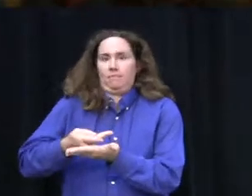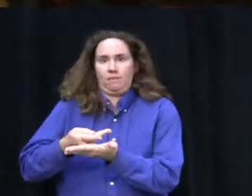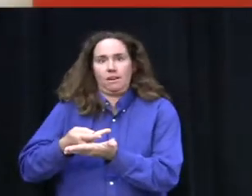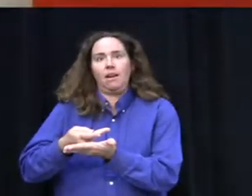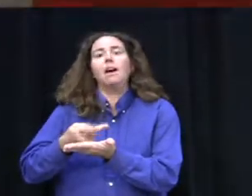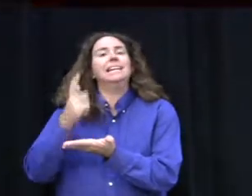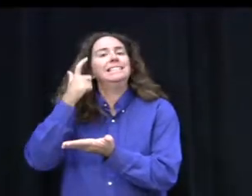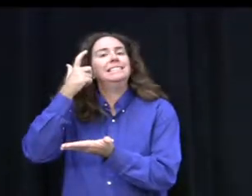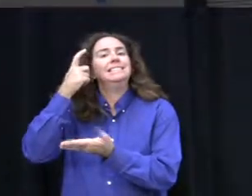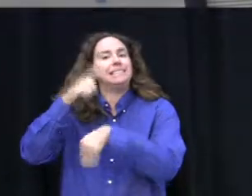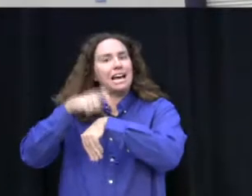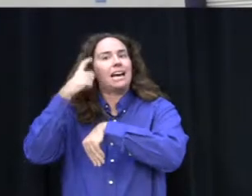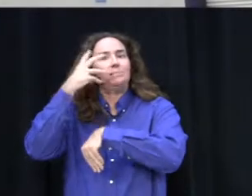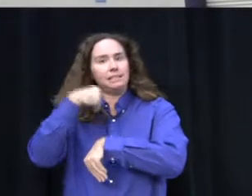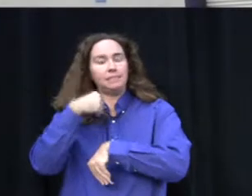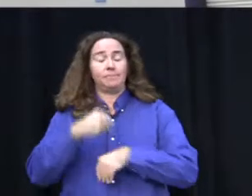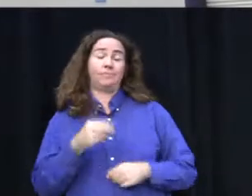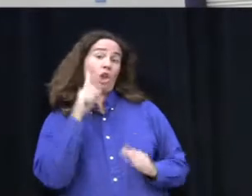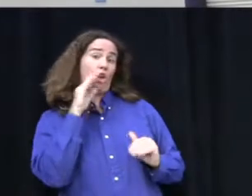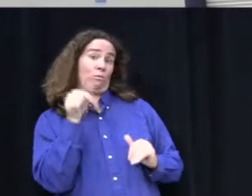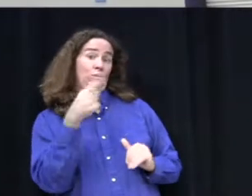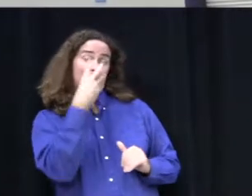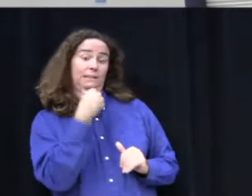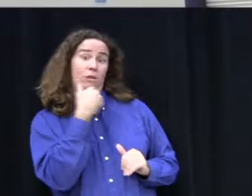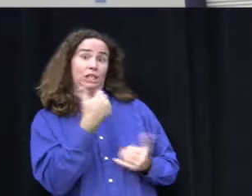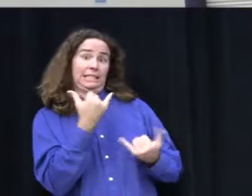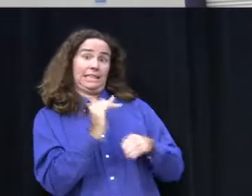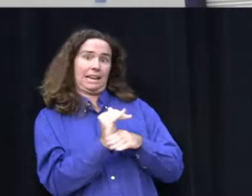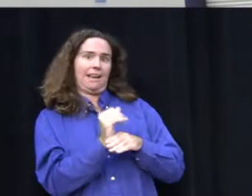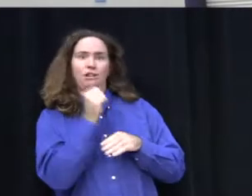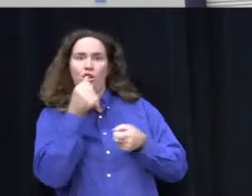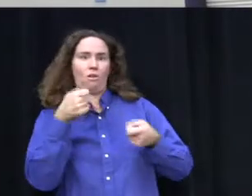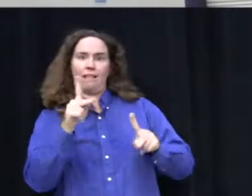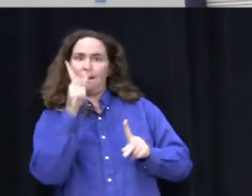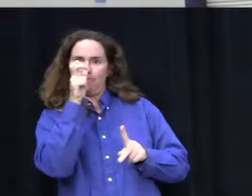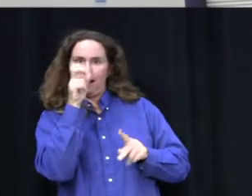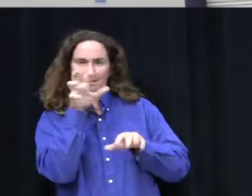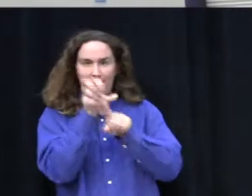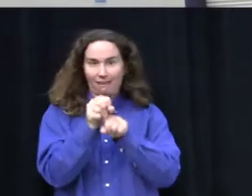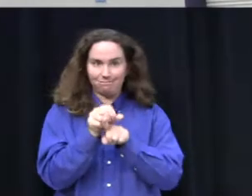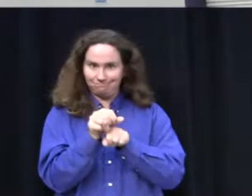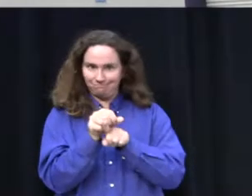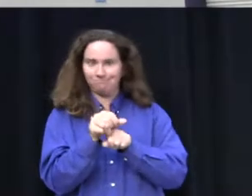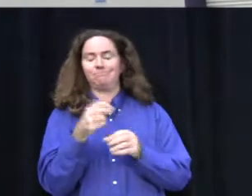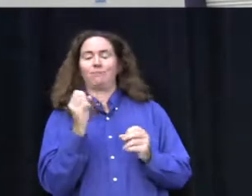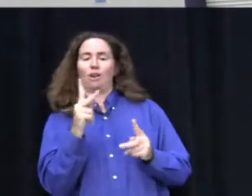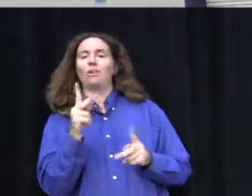it's bedtime. Now, hope you sleep well tonight. And don't let the bed bugs bite. It's Nathan Lee signing off from Hawkeye News.